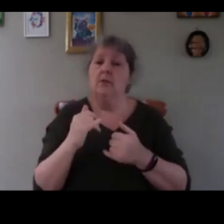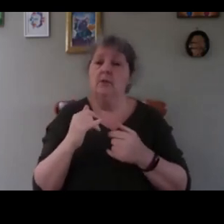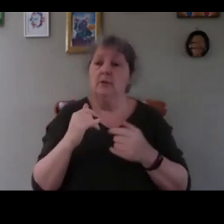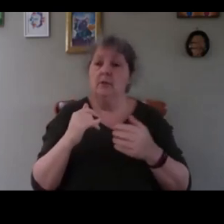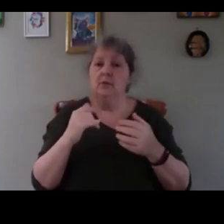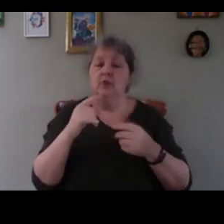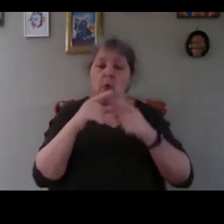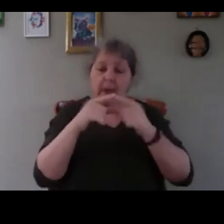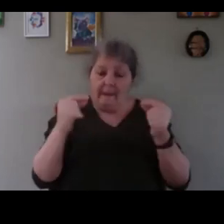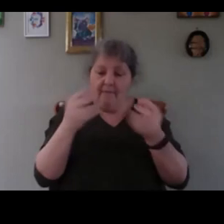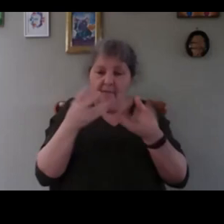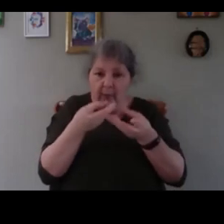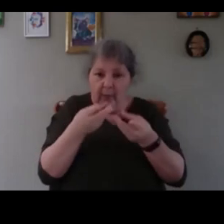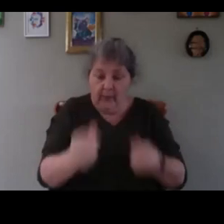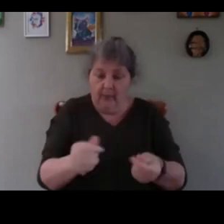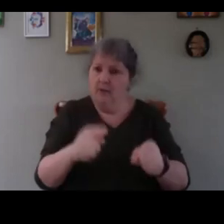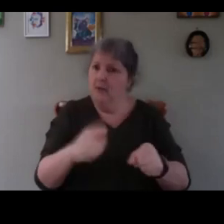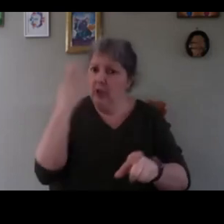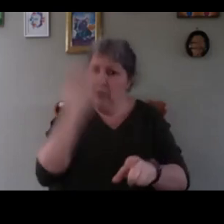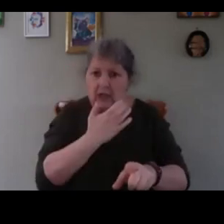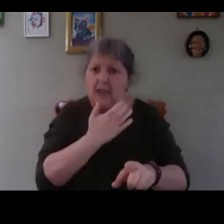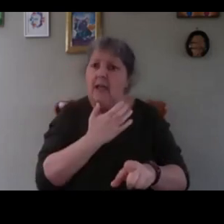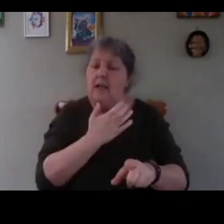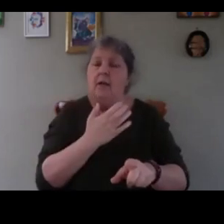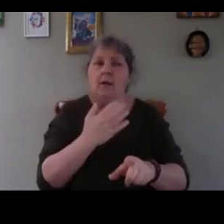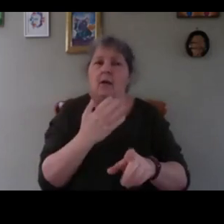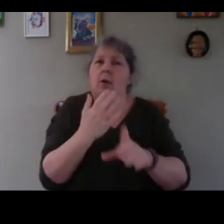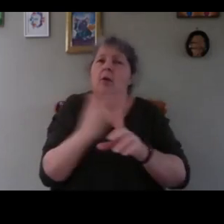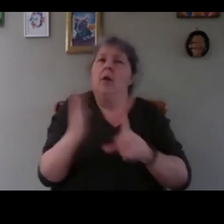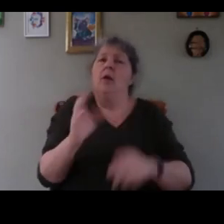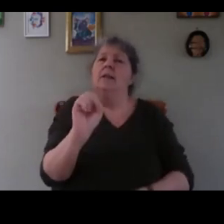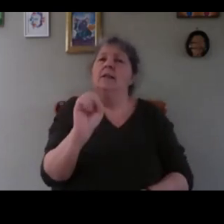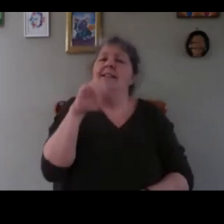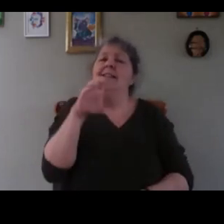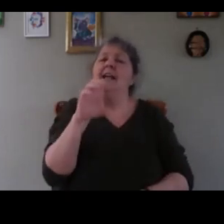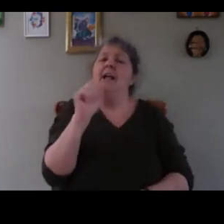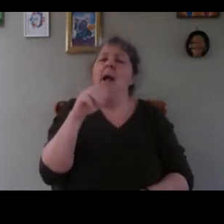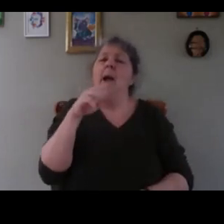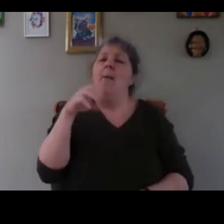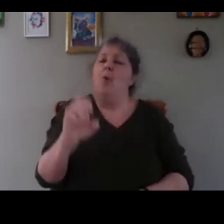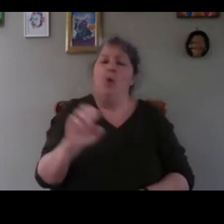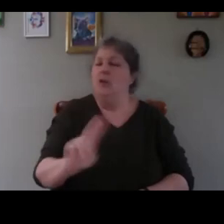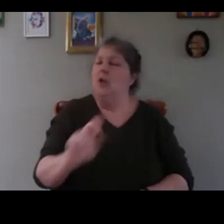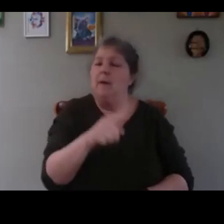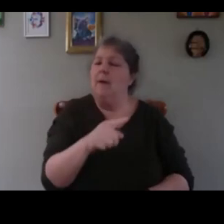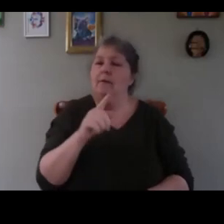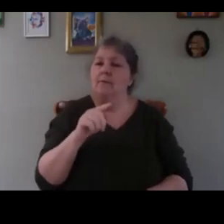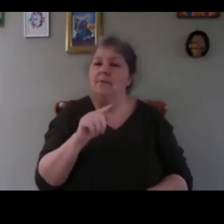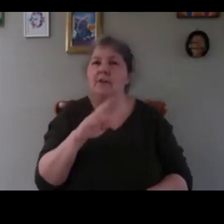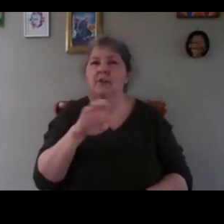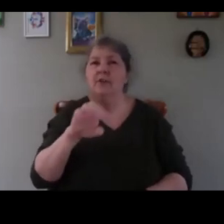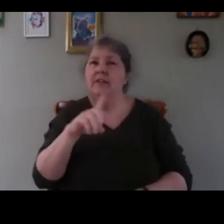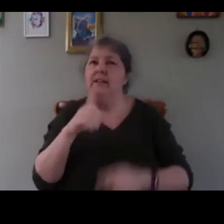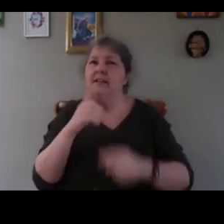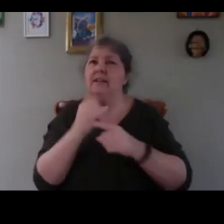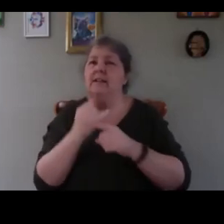leaves it's clean except sycamore sycamore is not clean because you have the seeds in it but the